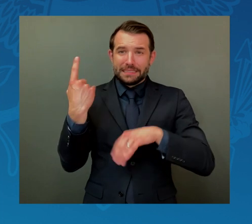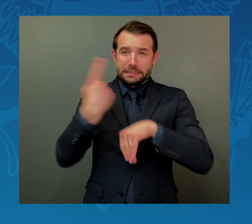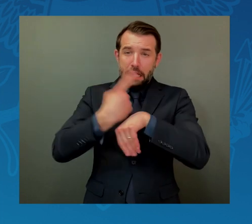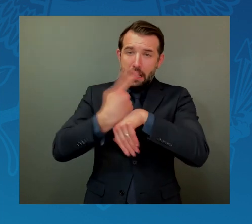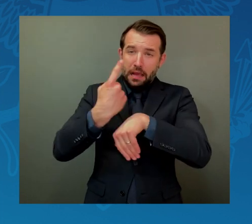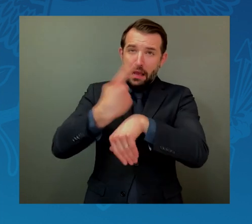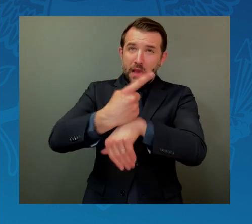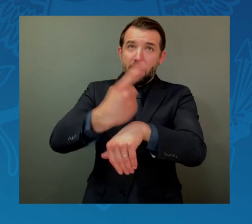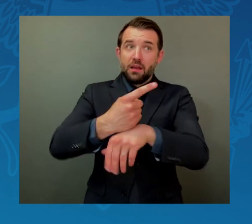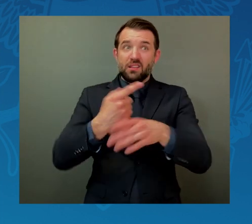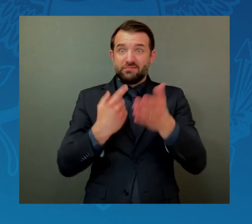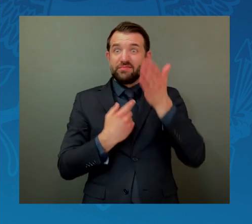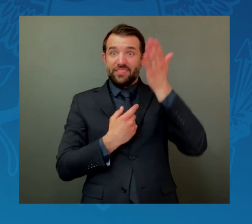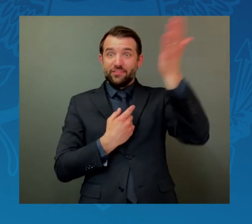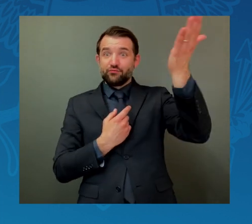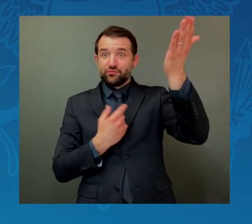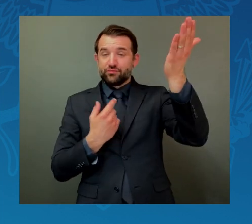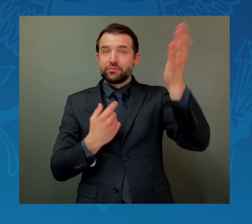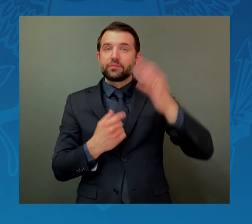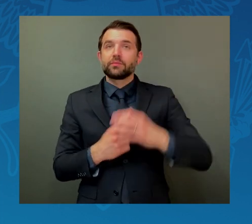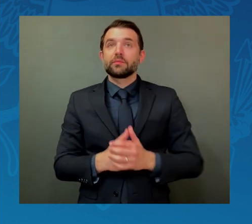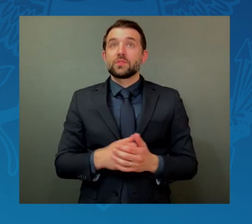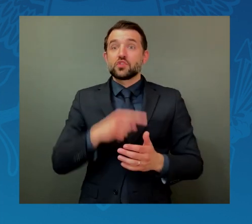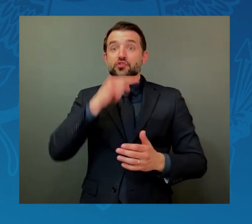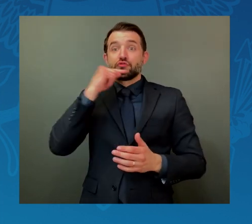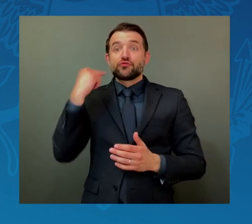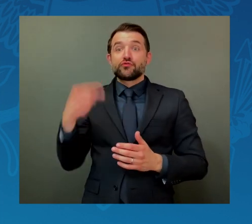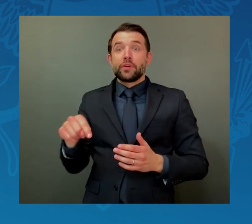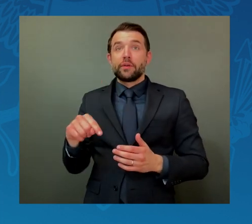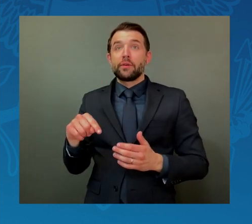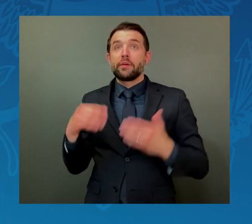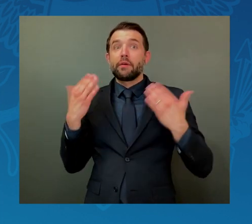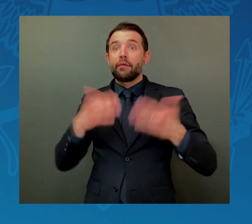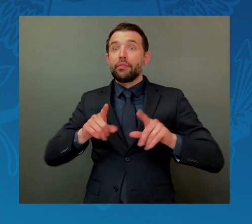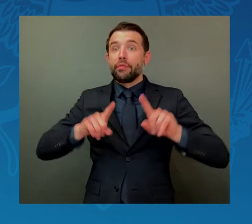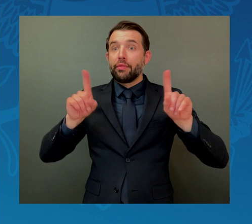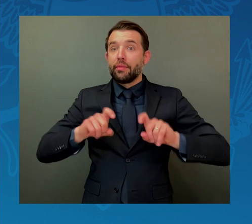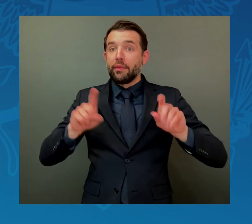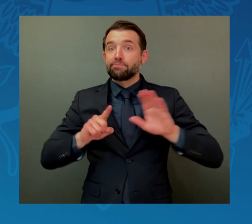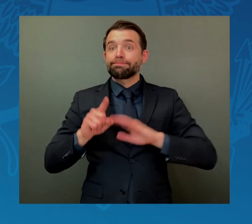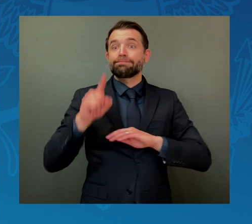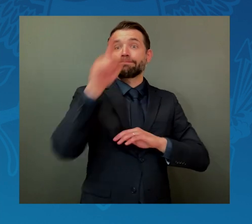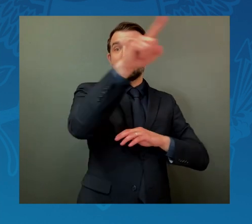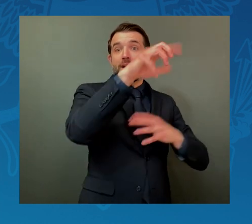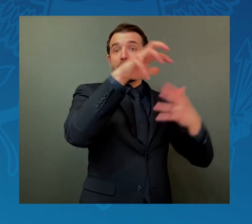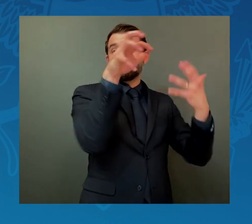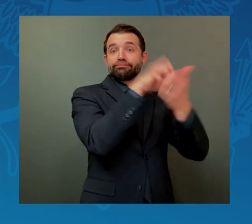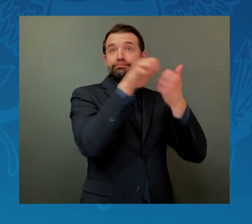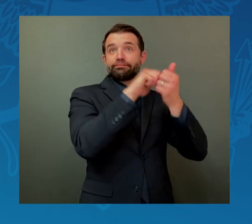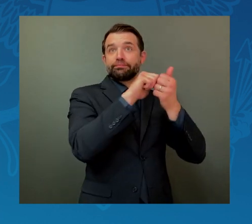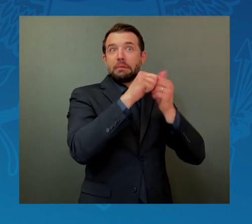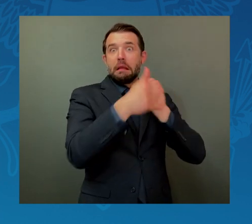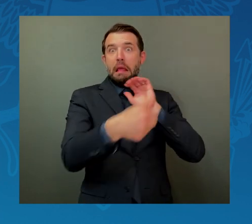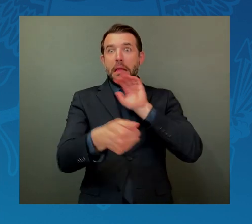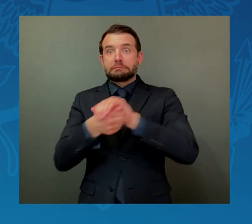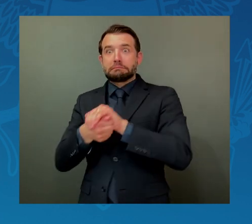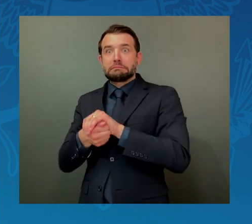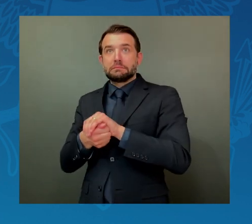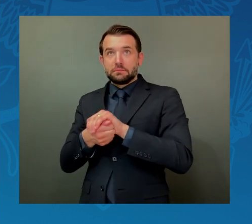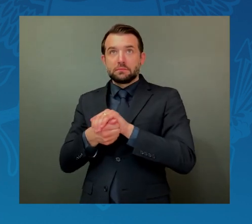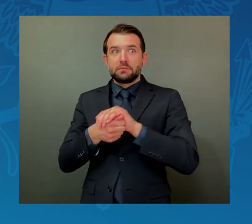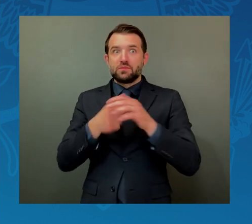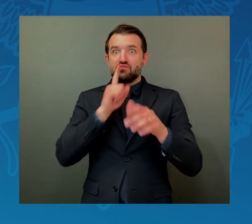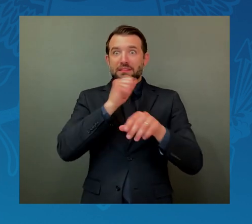conducted its anti-satellite missile test, he had to shelter in an escape